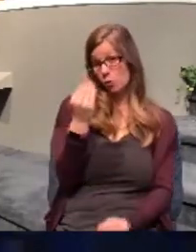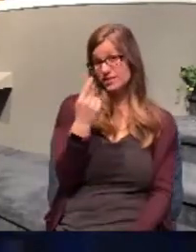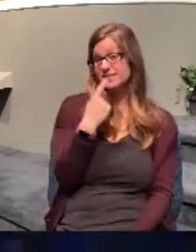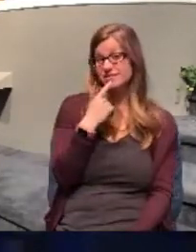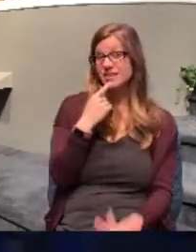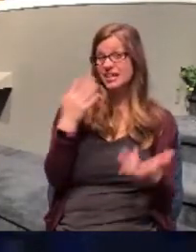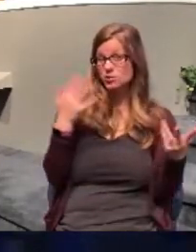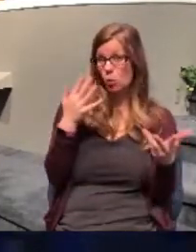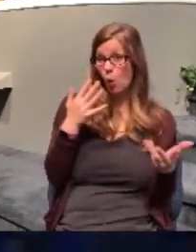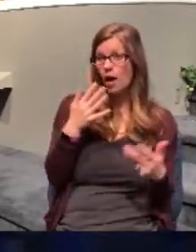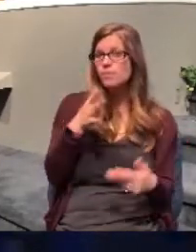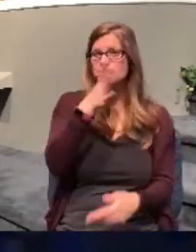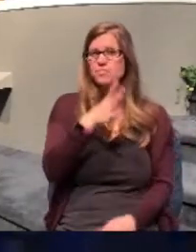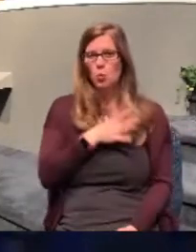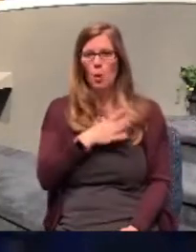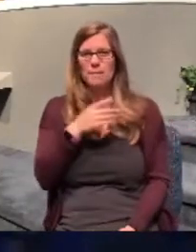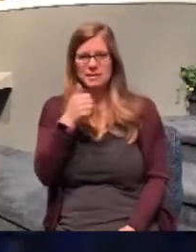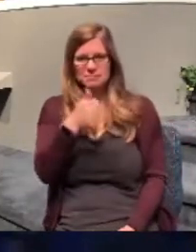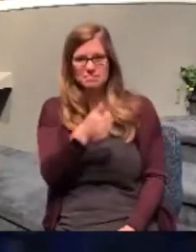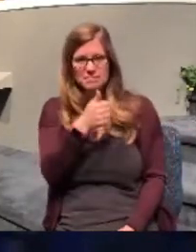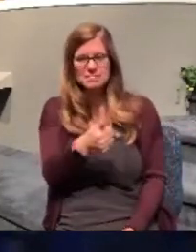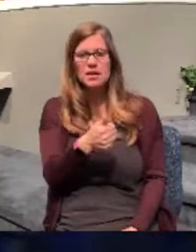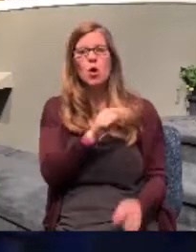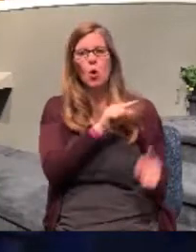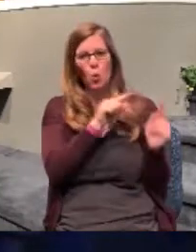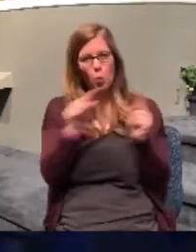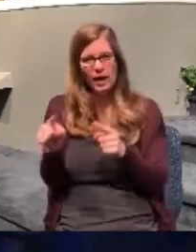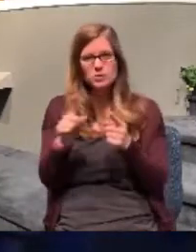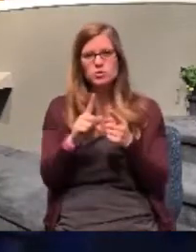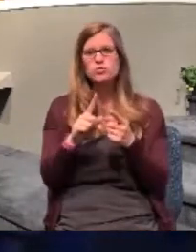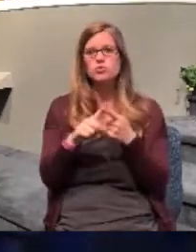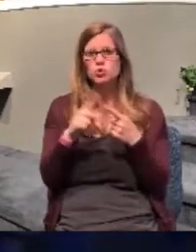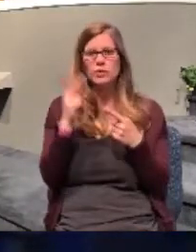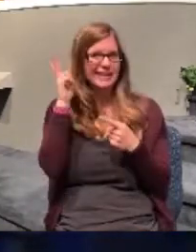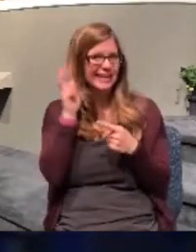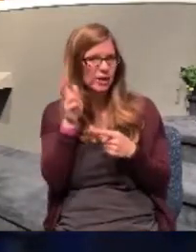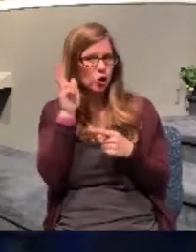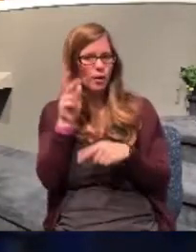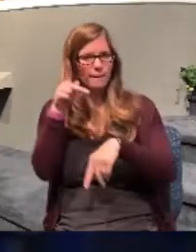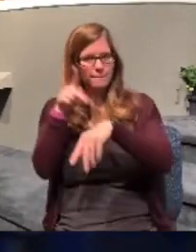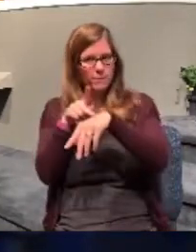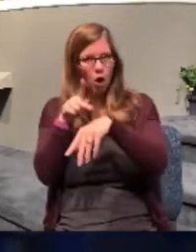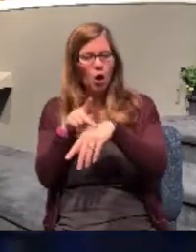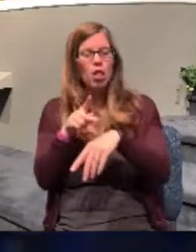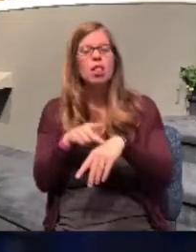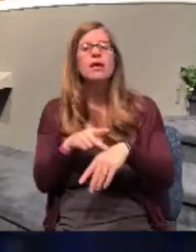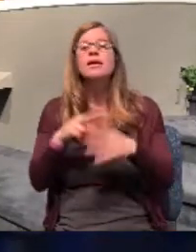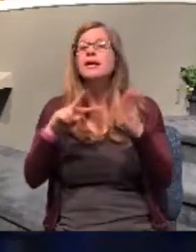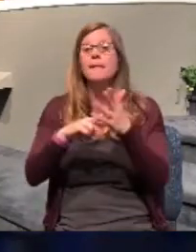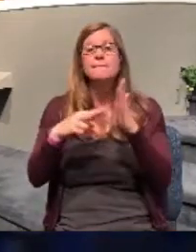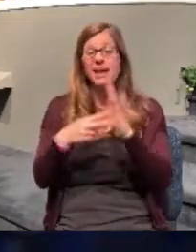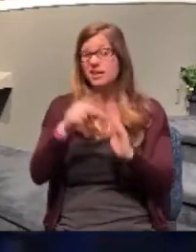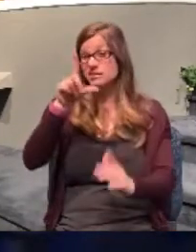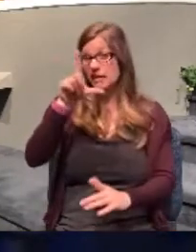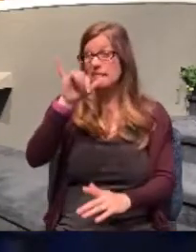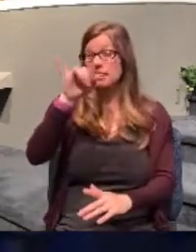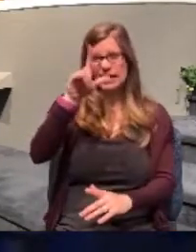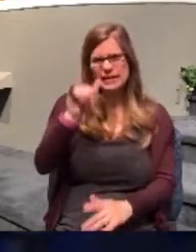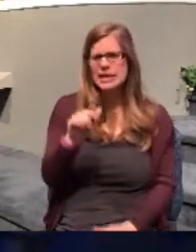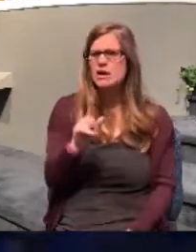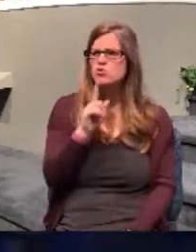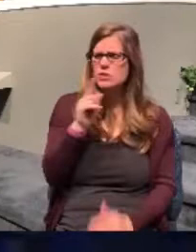attended unto the things which were spoken of Paul. That means Lydia paid